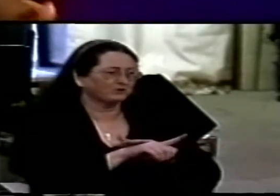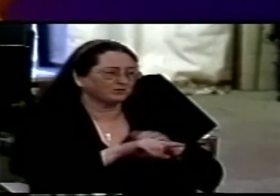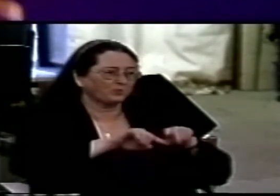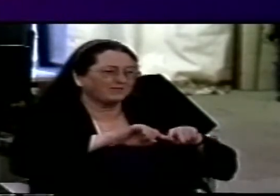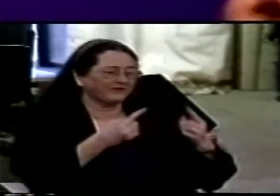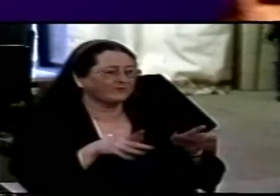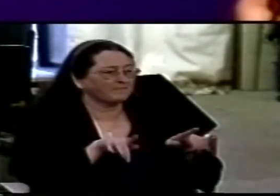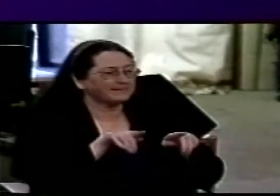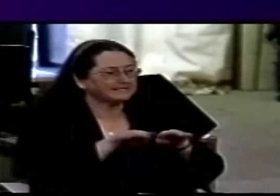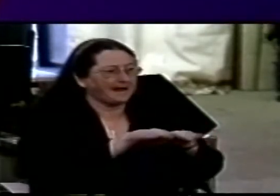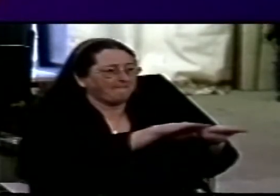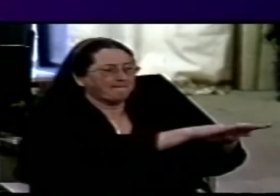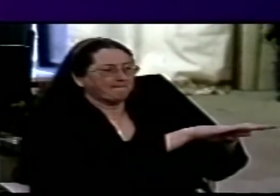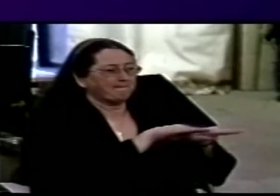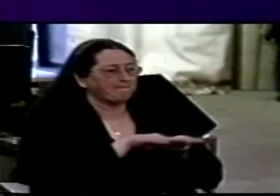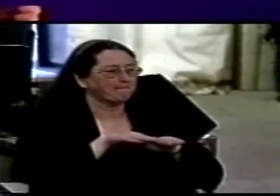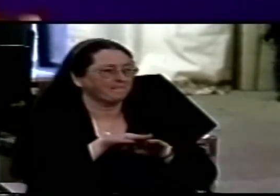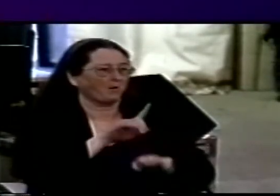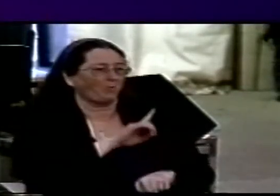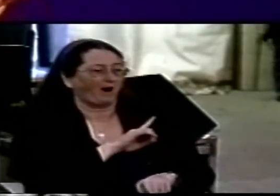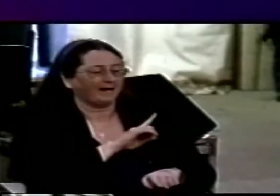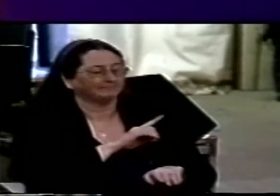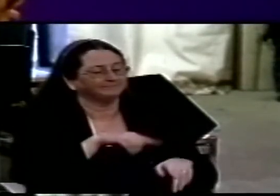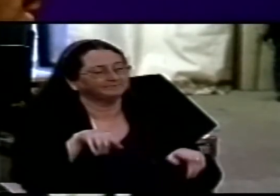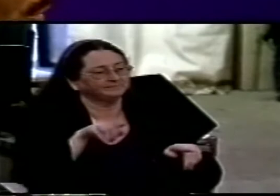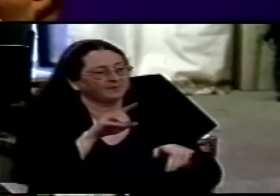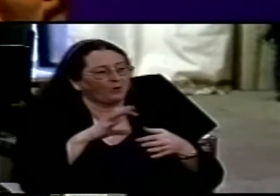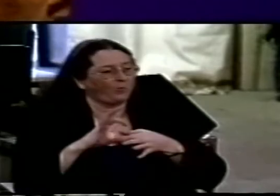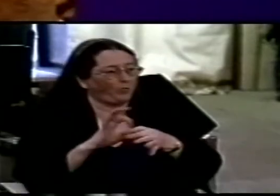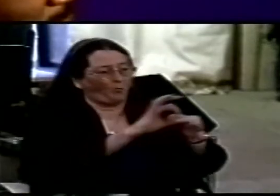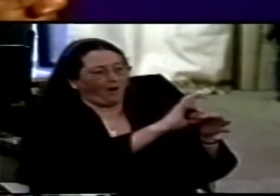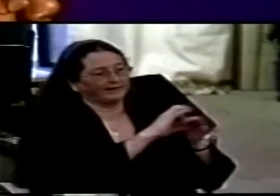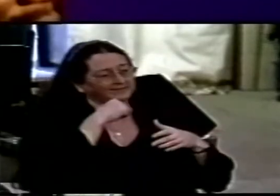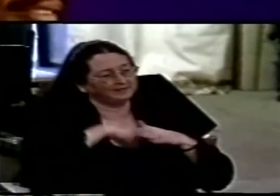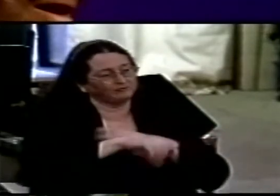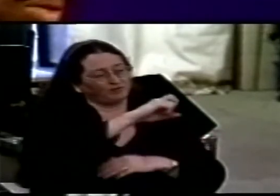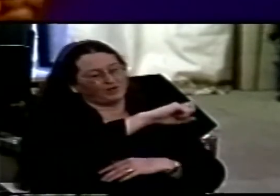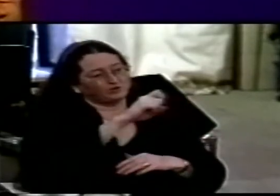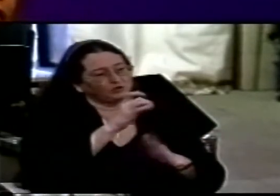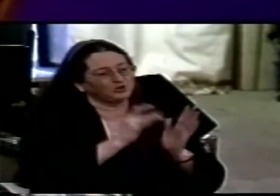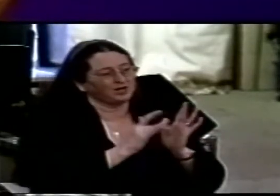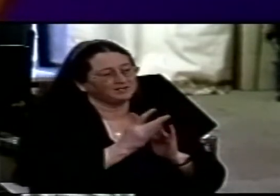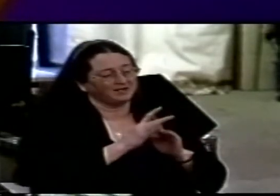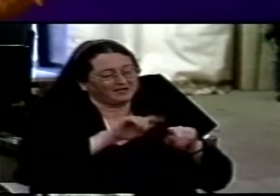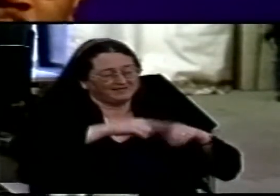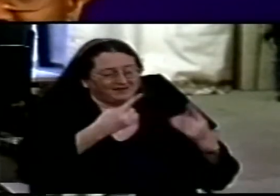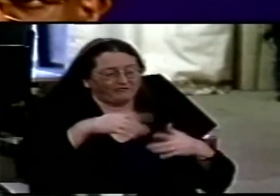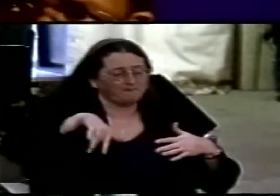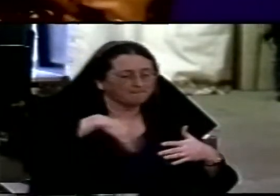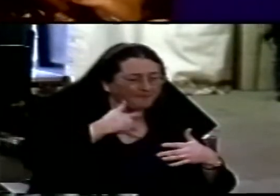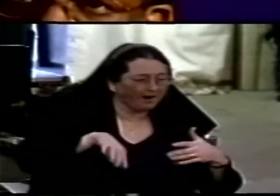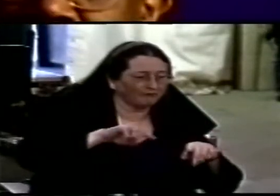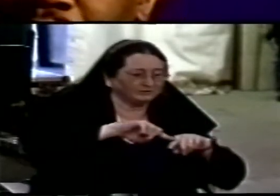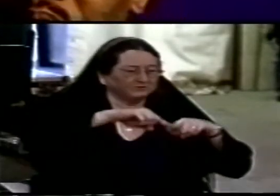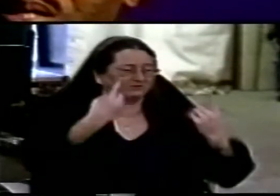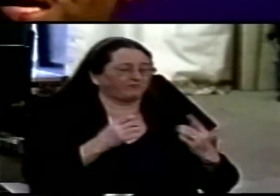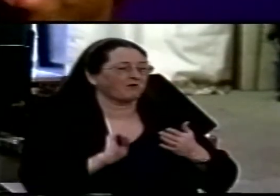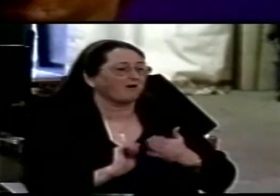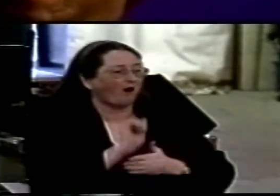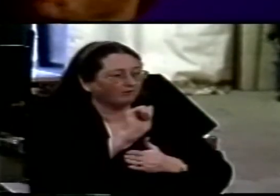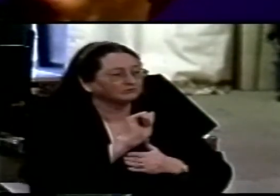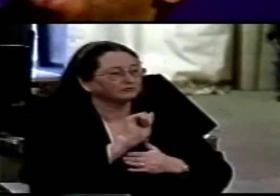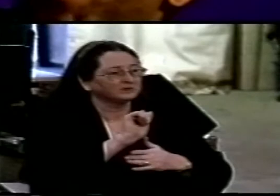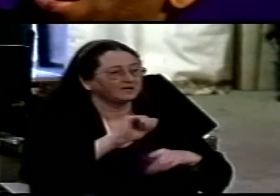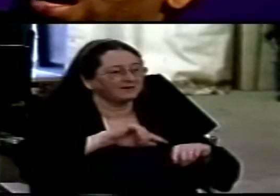same they are all one in Christ Jesus but they come from different places different backgrounds different cultures different denominational preferences